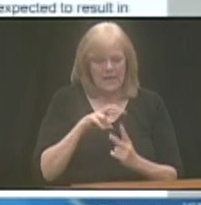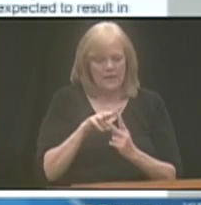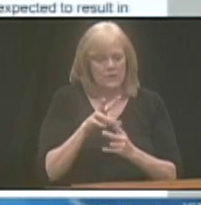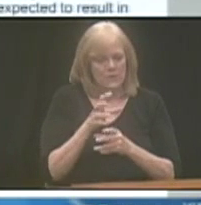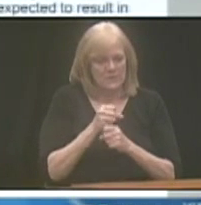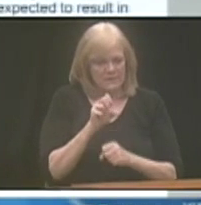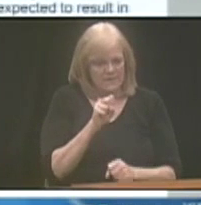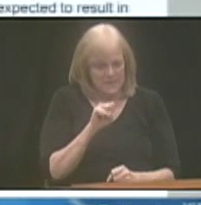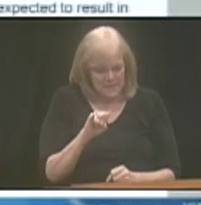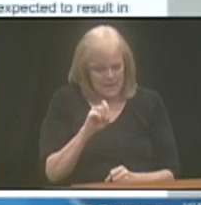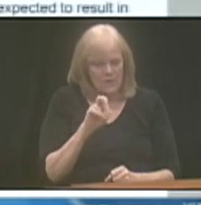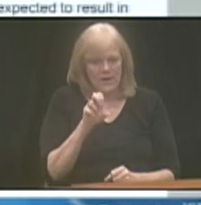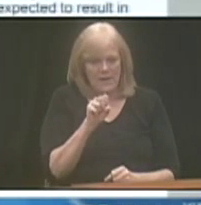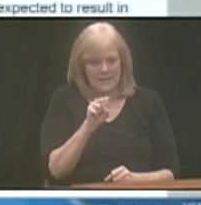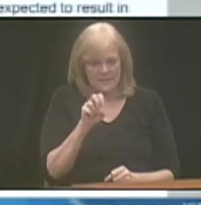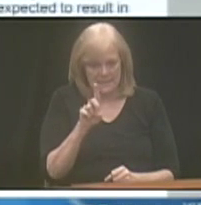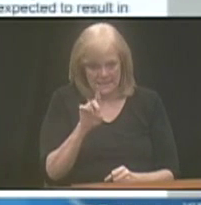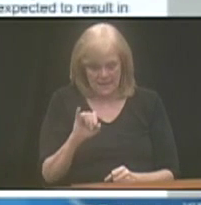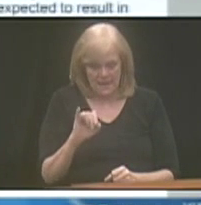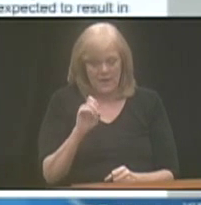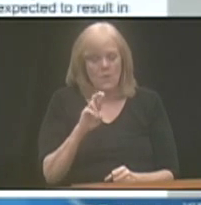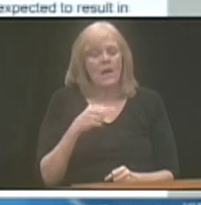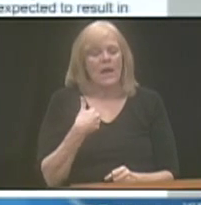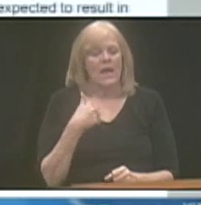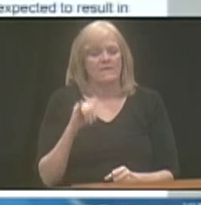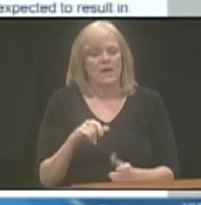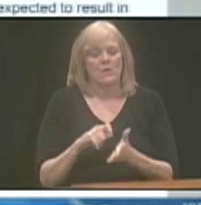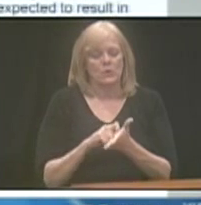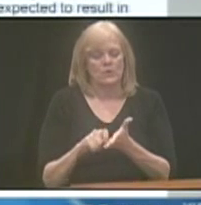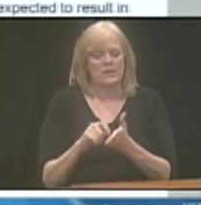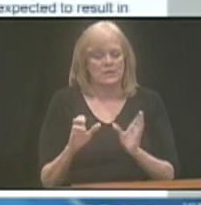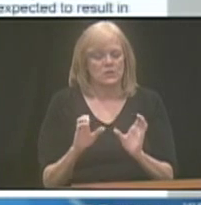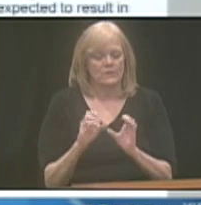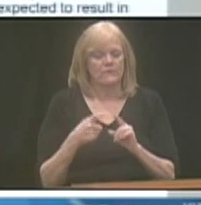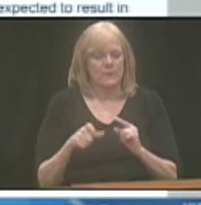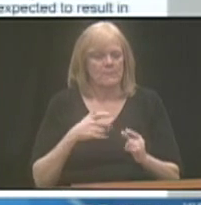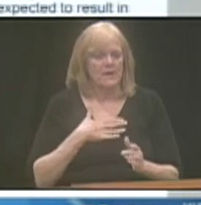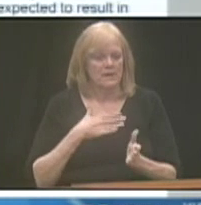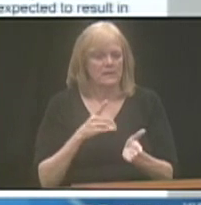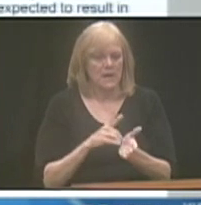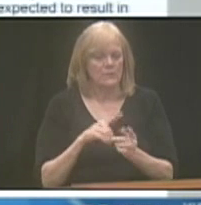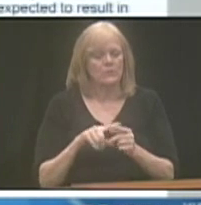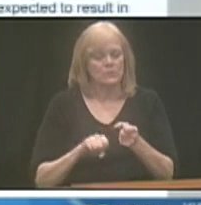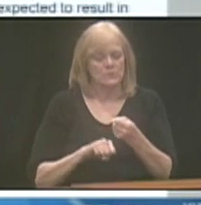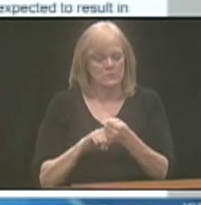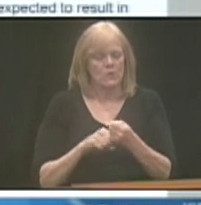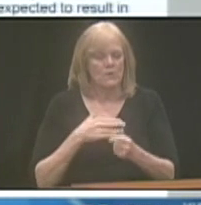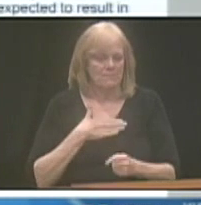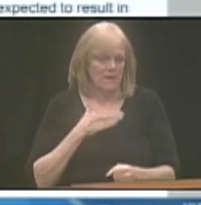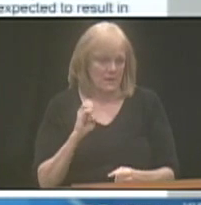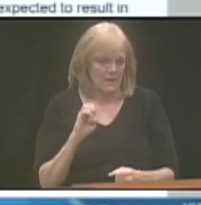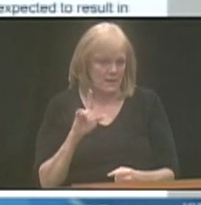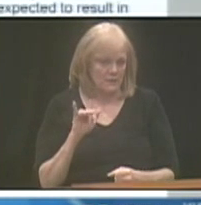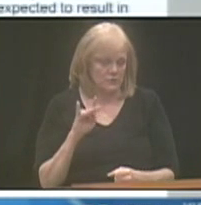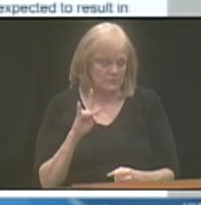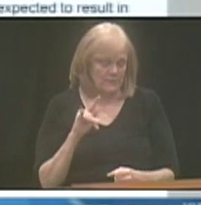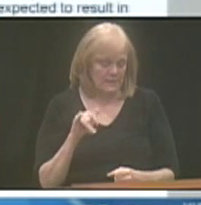receive SSI or SSDI or I have that written certification from my doctor to support my eligibility.